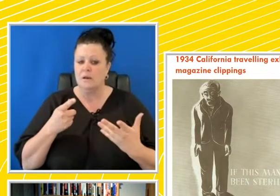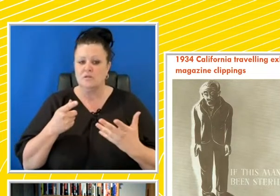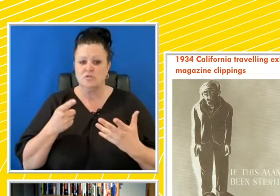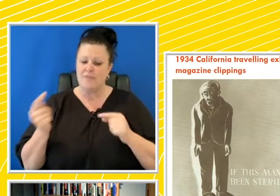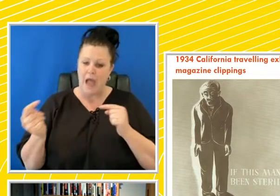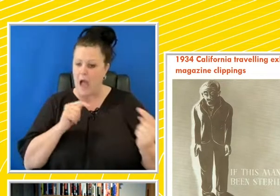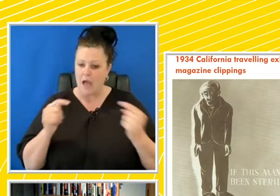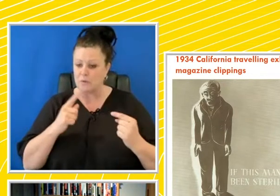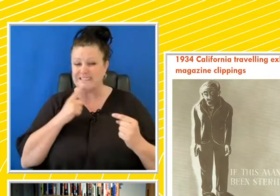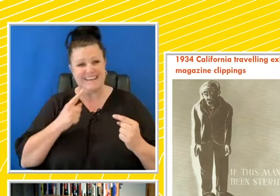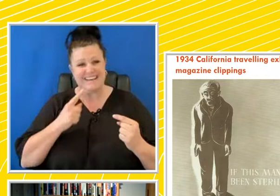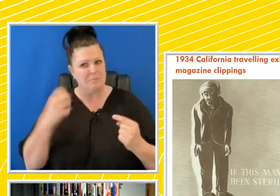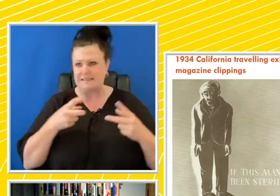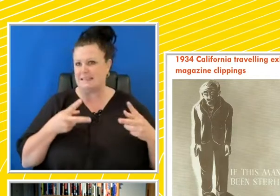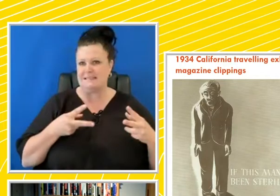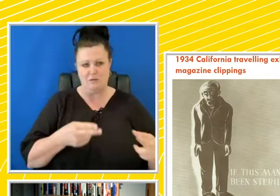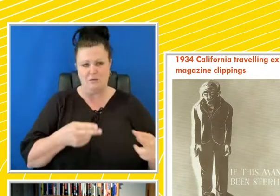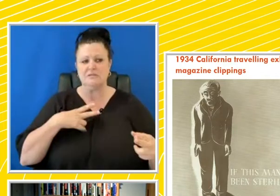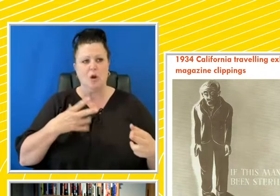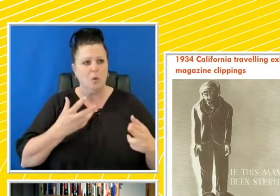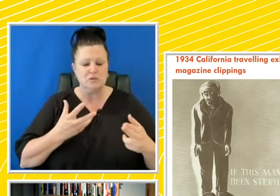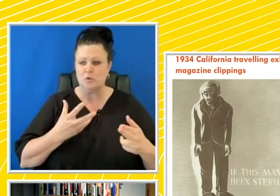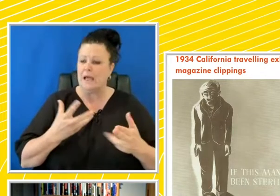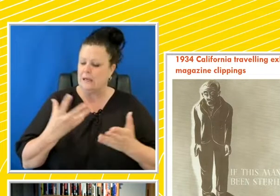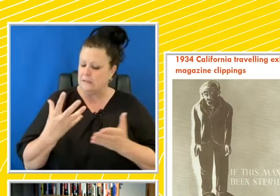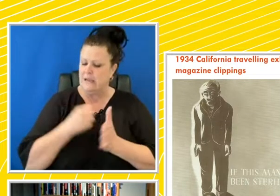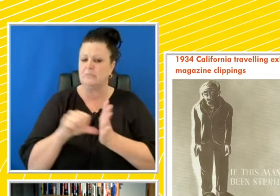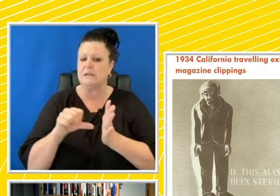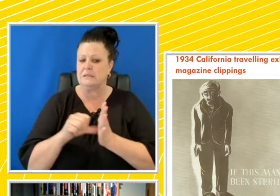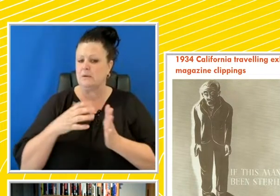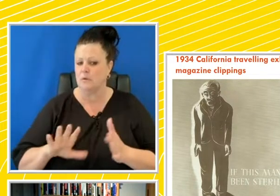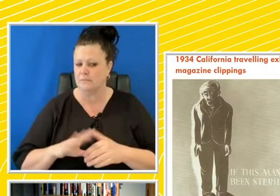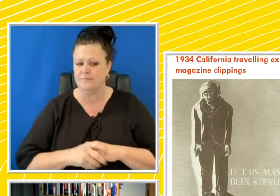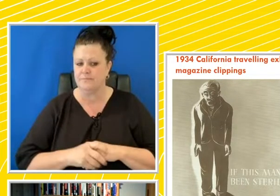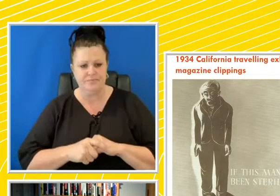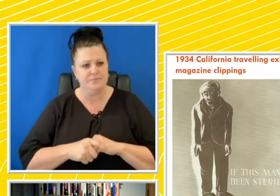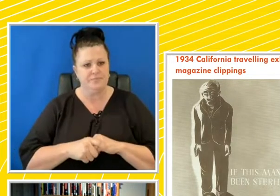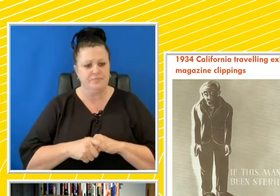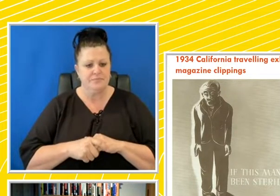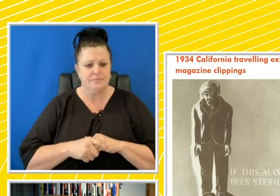case of excessive expenditure. The charts continue.